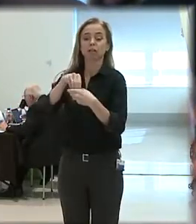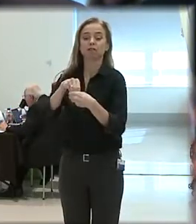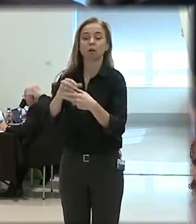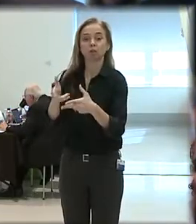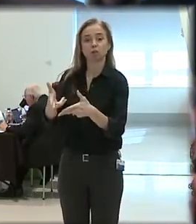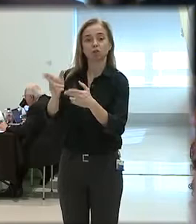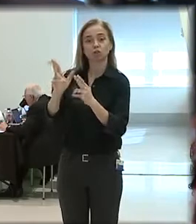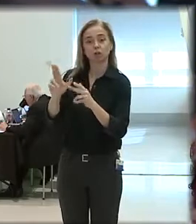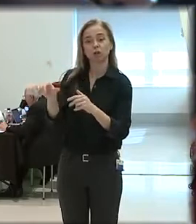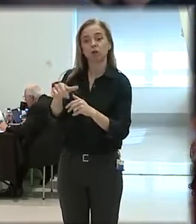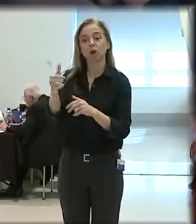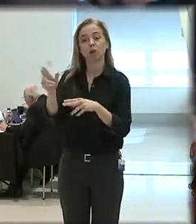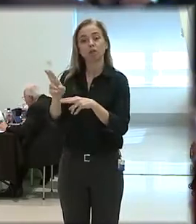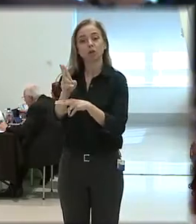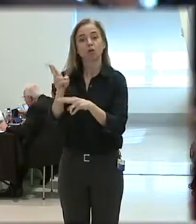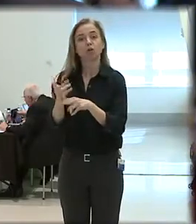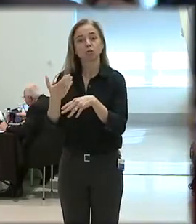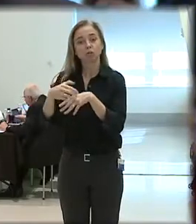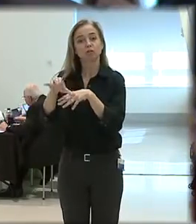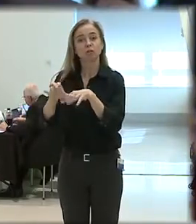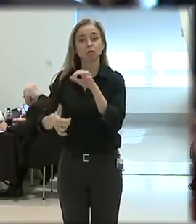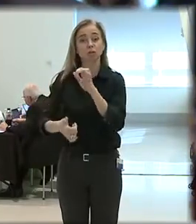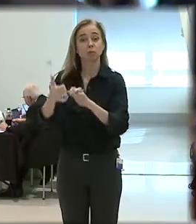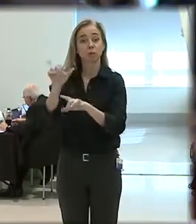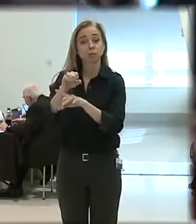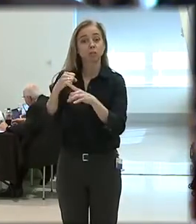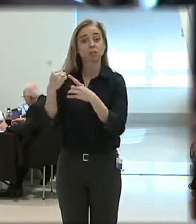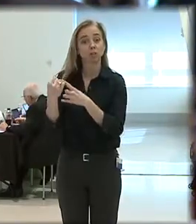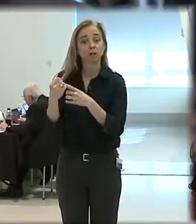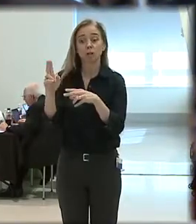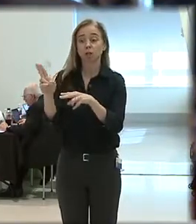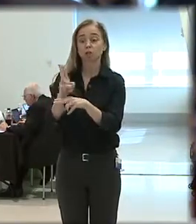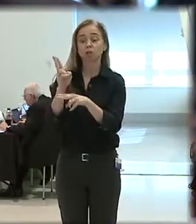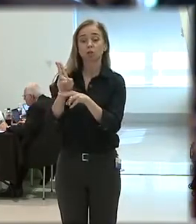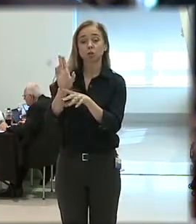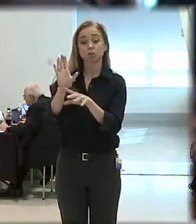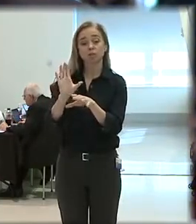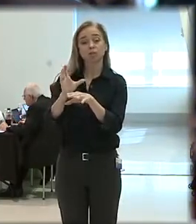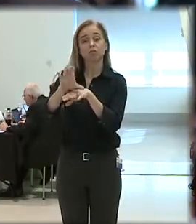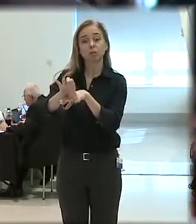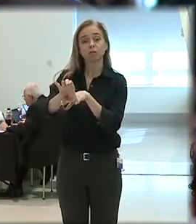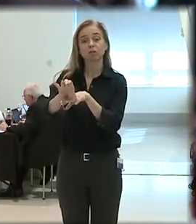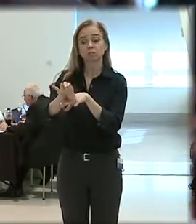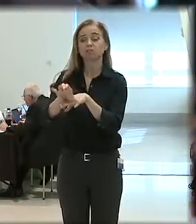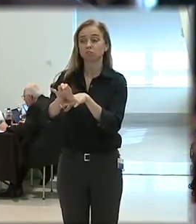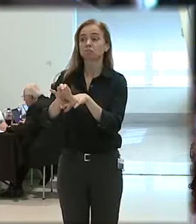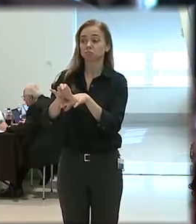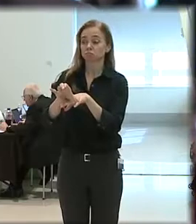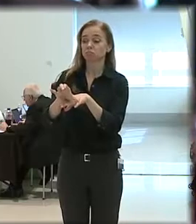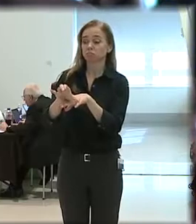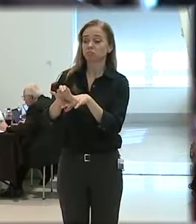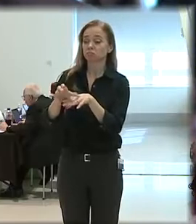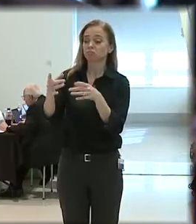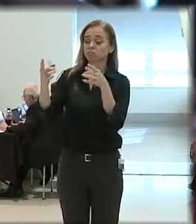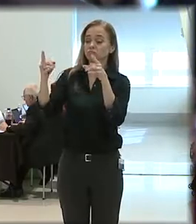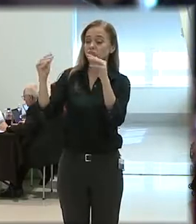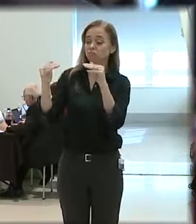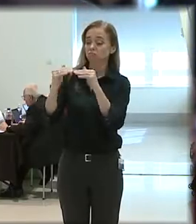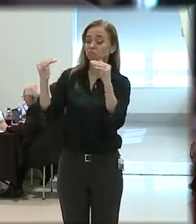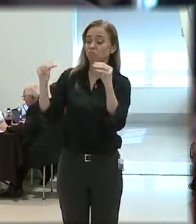force in the large majority of cases, the use of force is found to be justified by the circumstances.